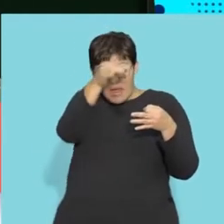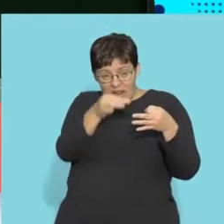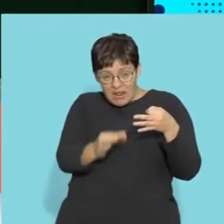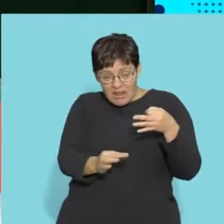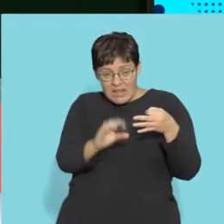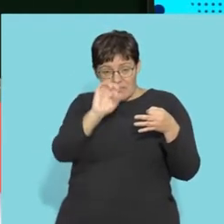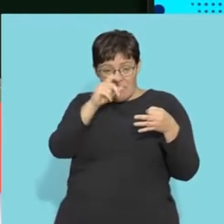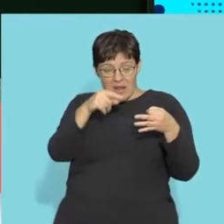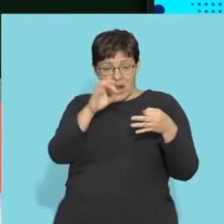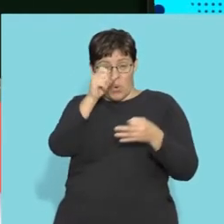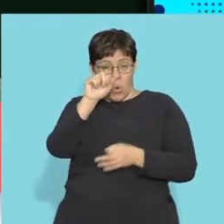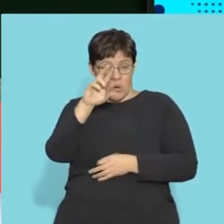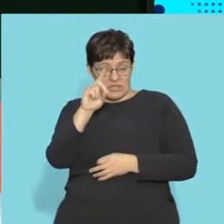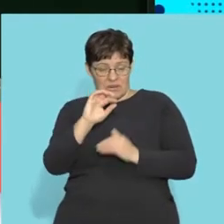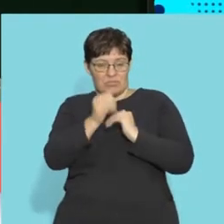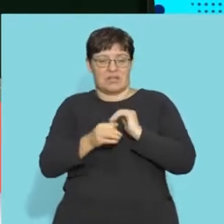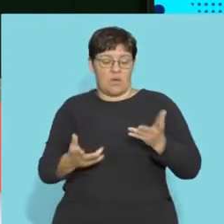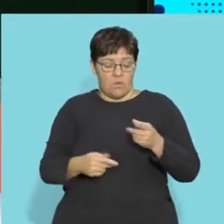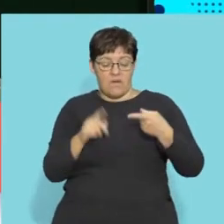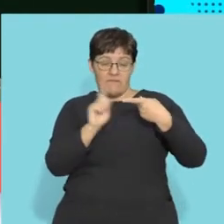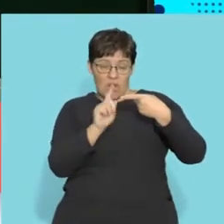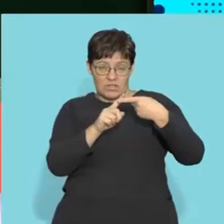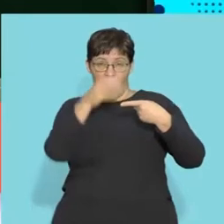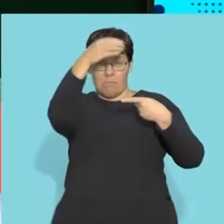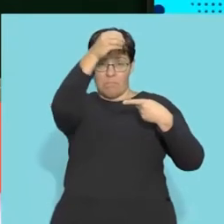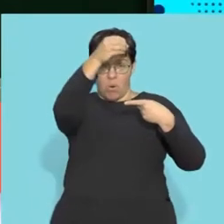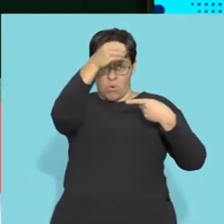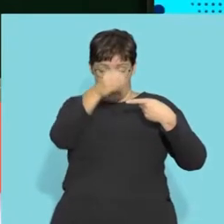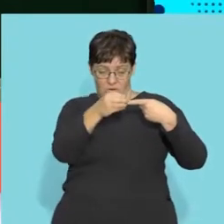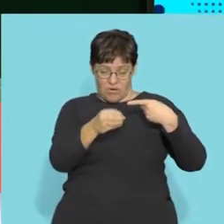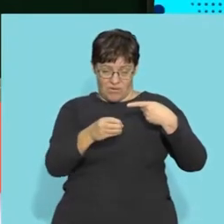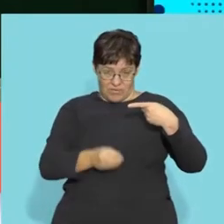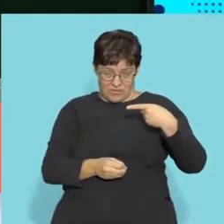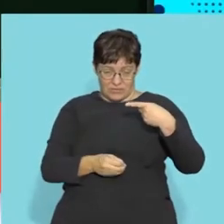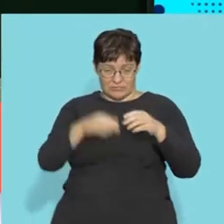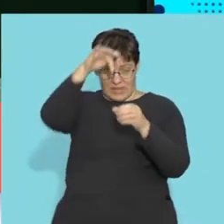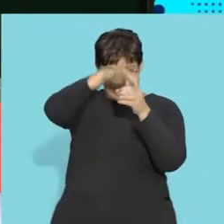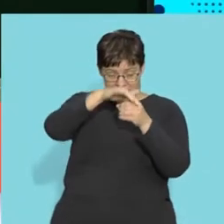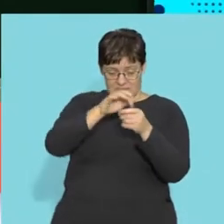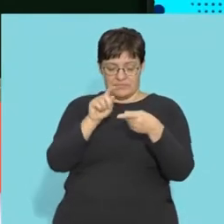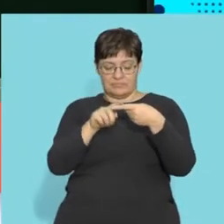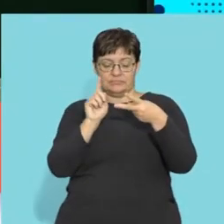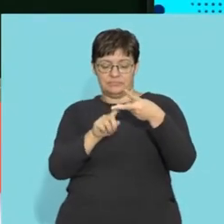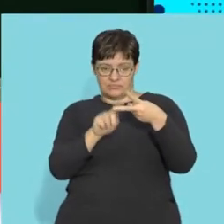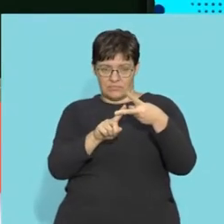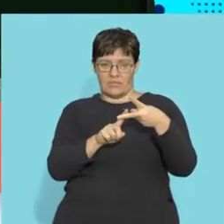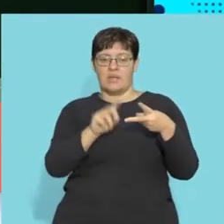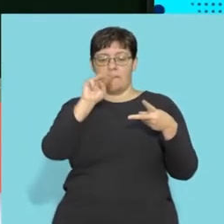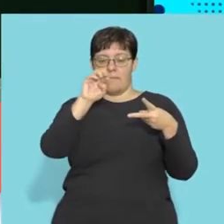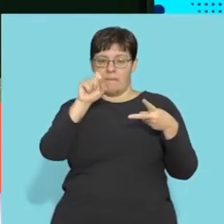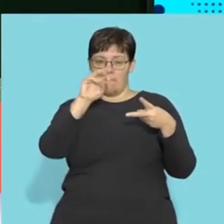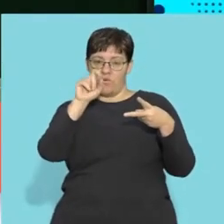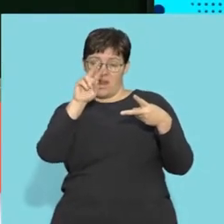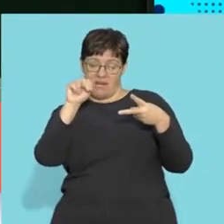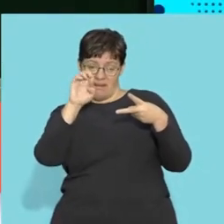which the spinal cord will be protected. Firstly, it's within the bony vertebral column. Secondly,